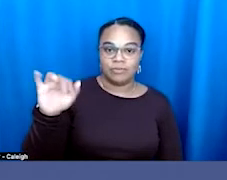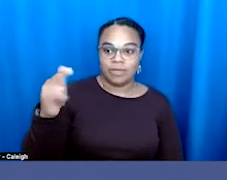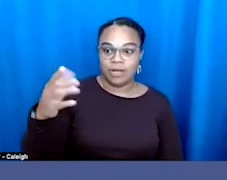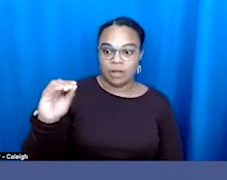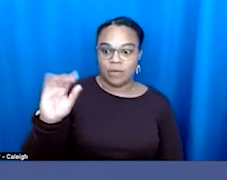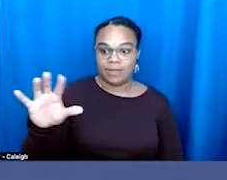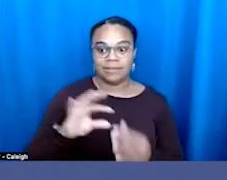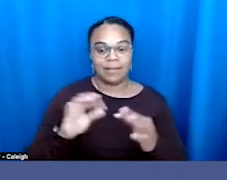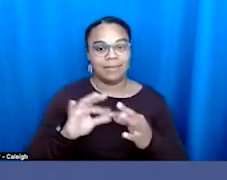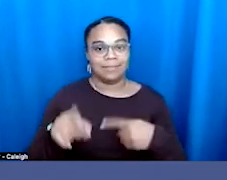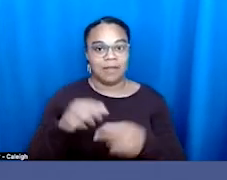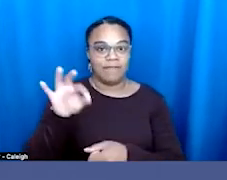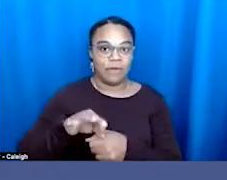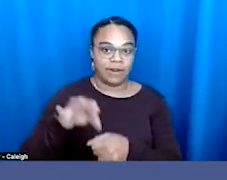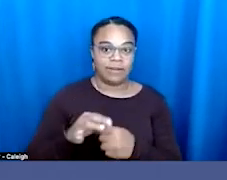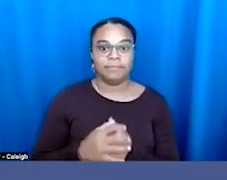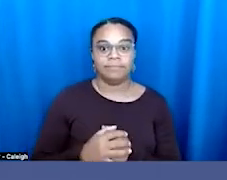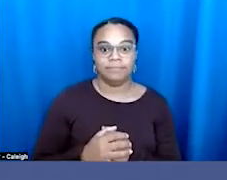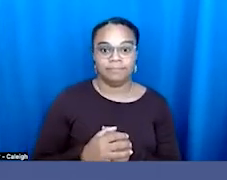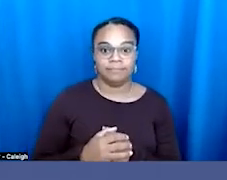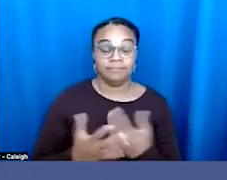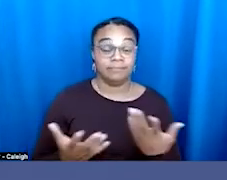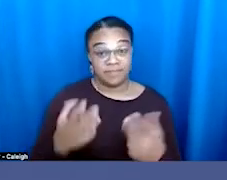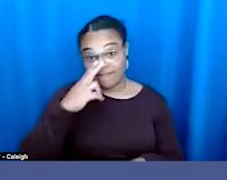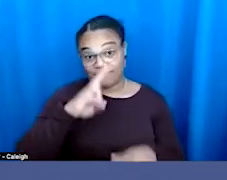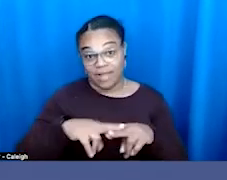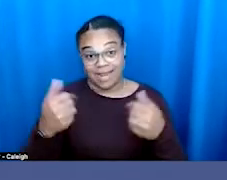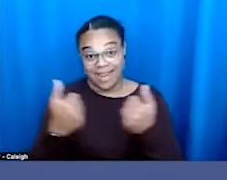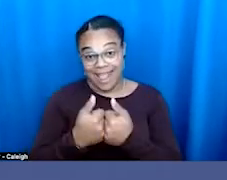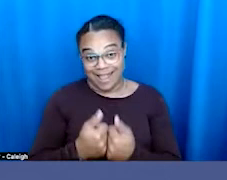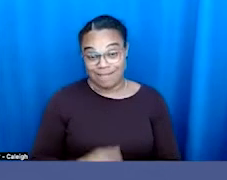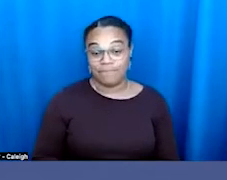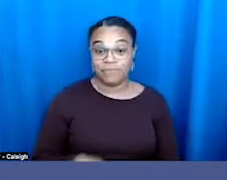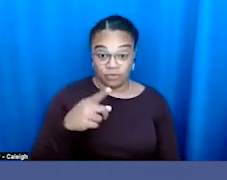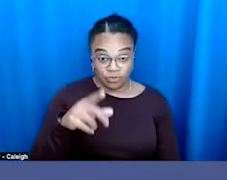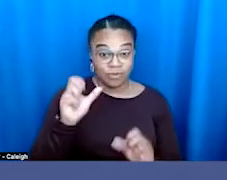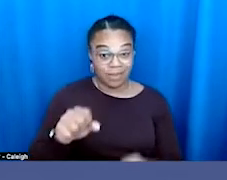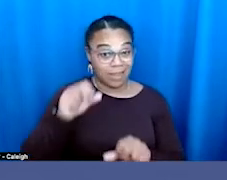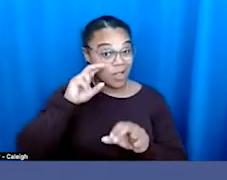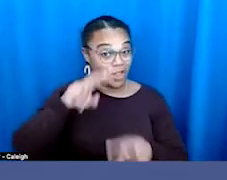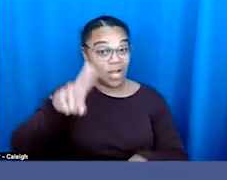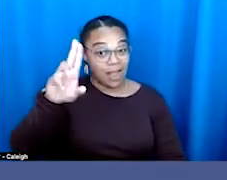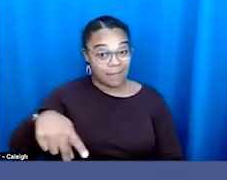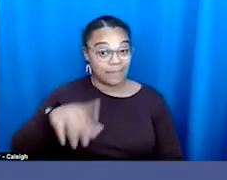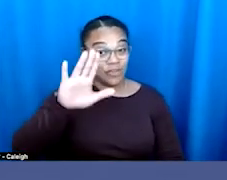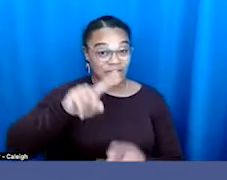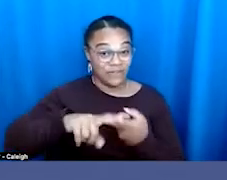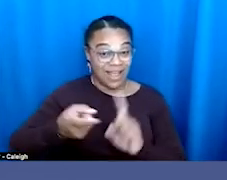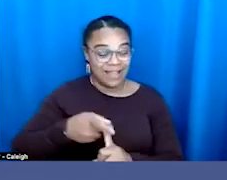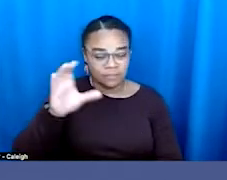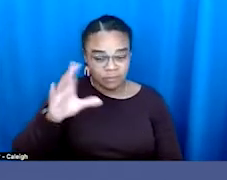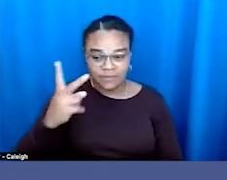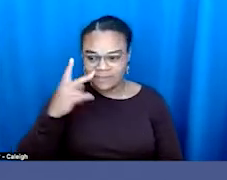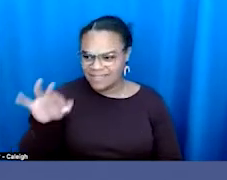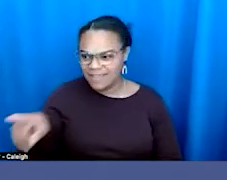And I mean, here's a fun game. You can actually look up your friends and see if they're registered to vote and